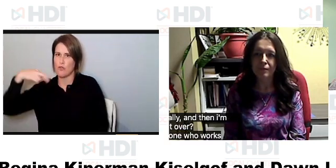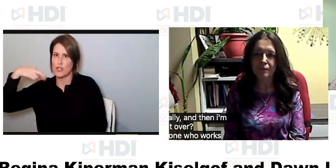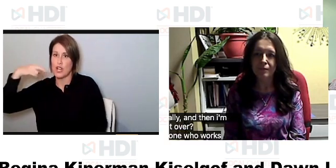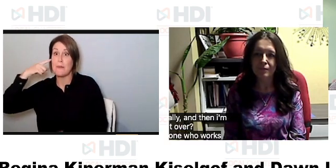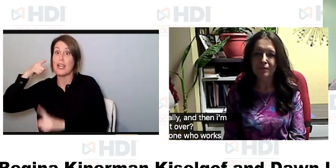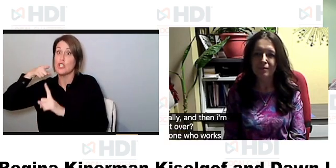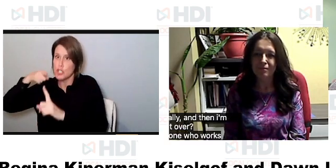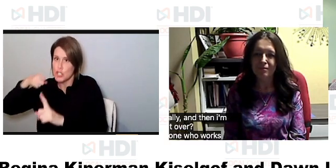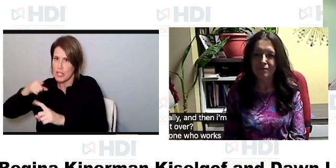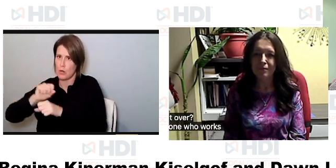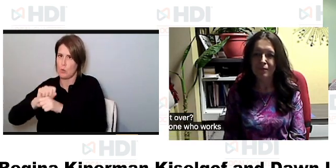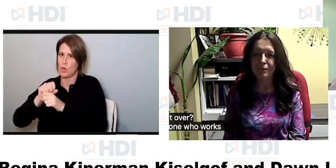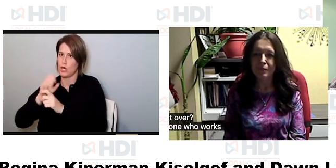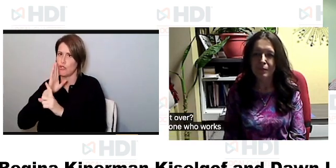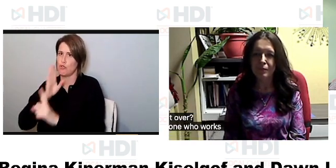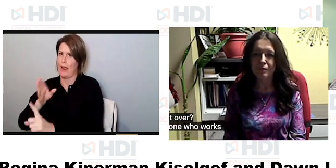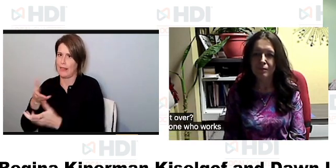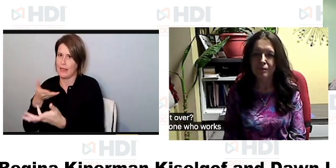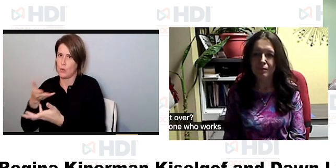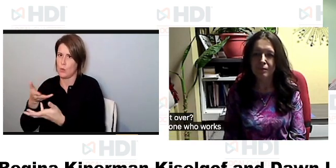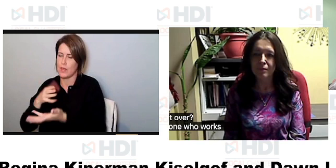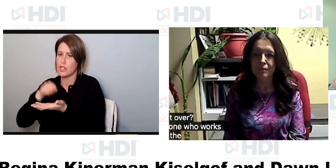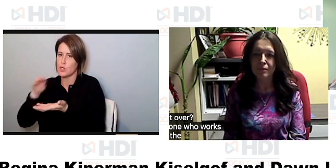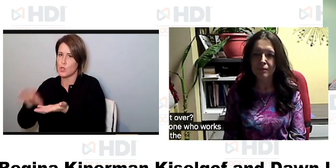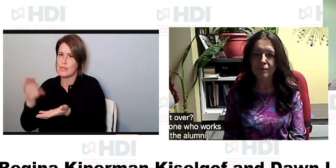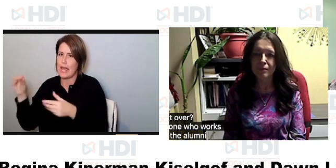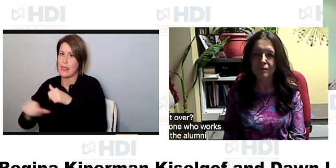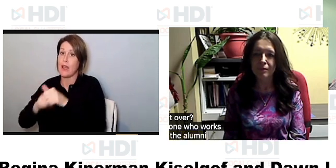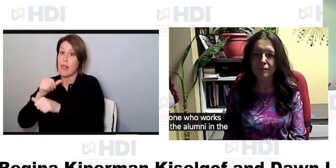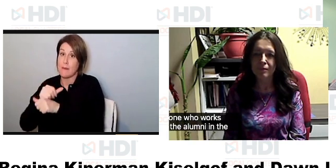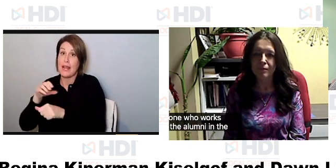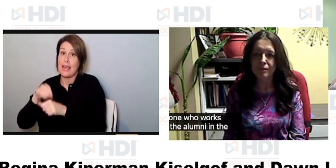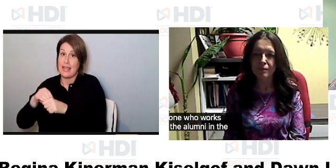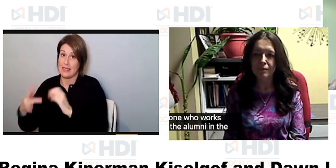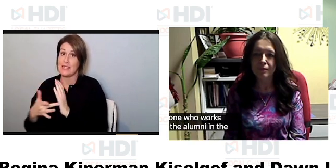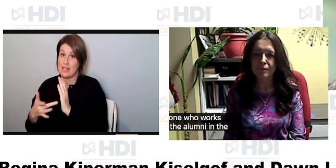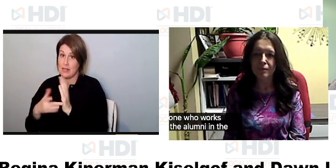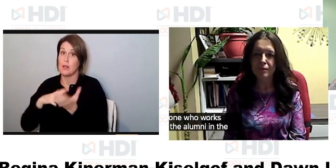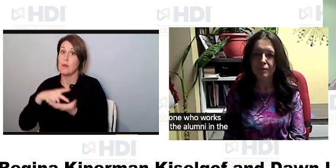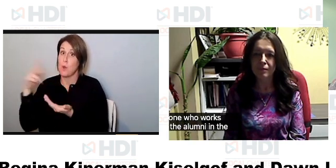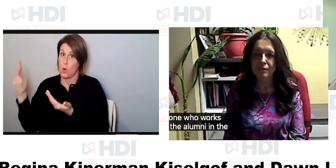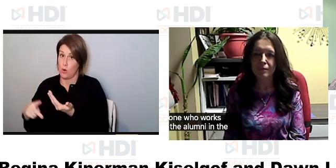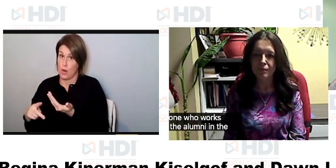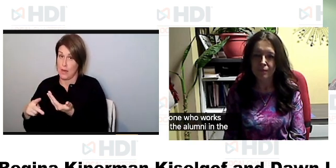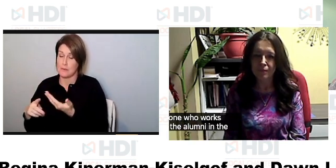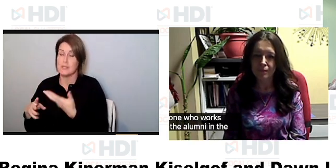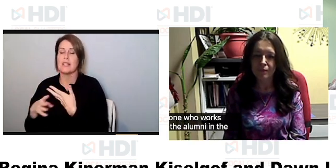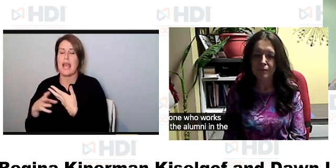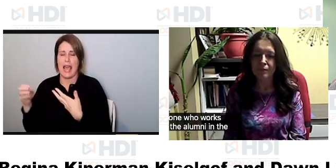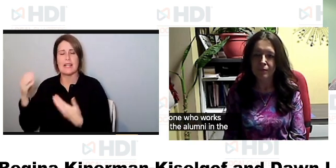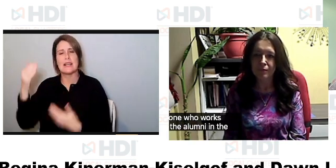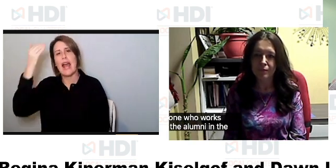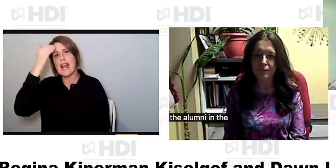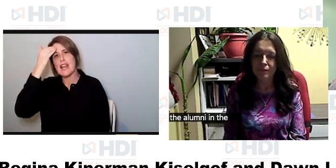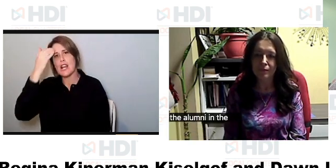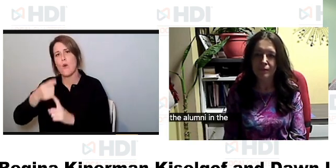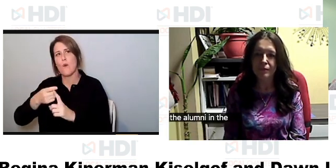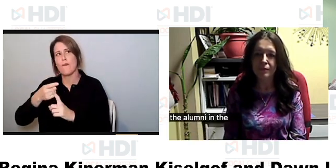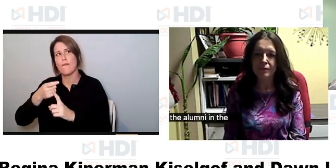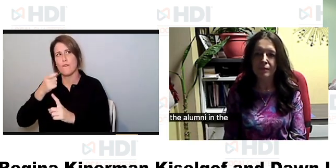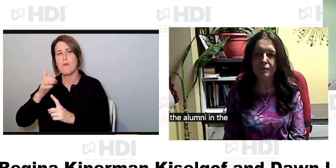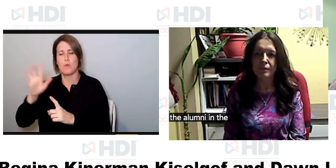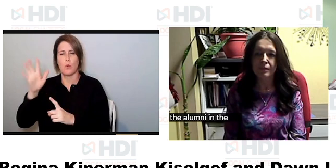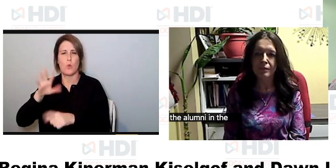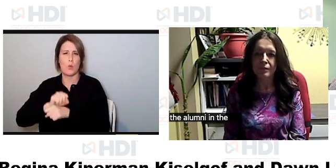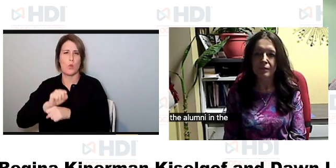directly with the students and the alumni in the technical programs and i know from we work